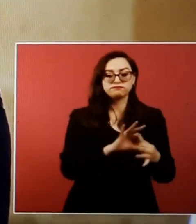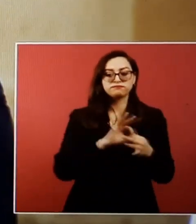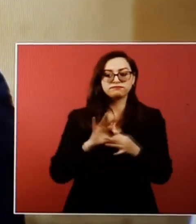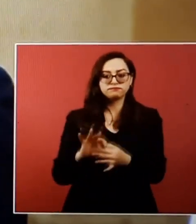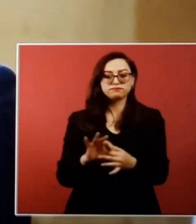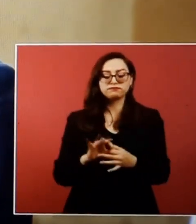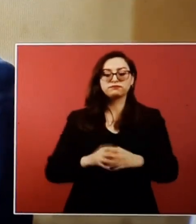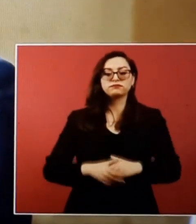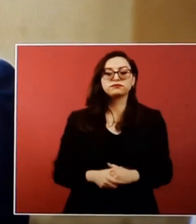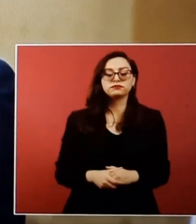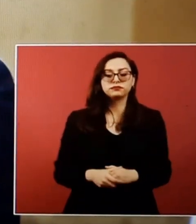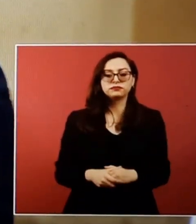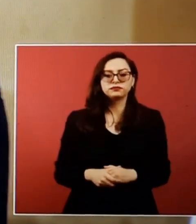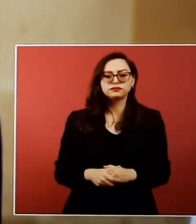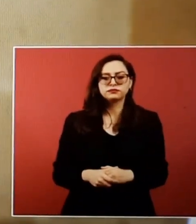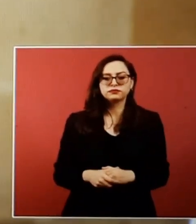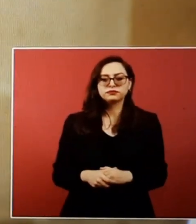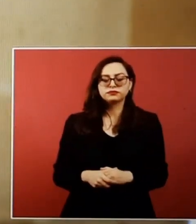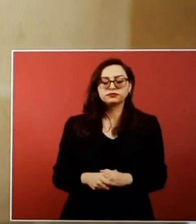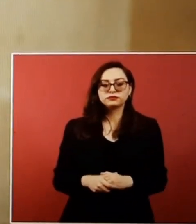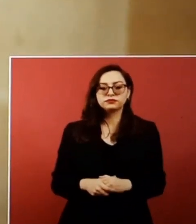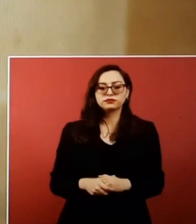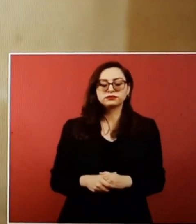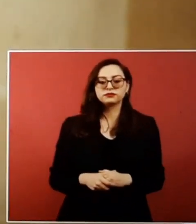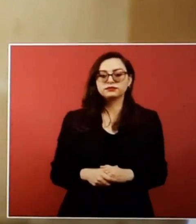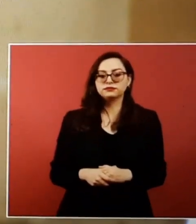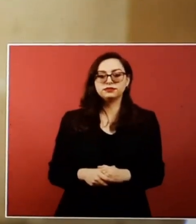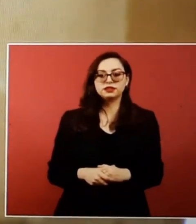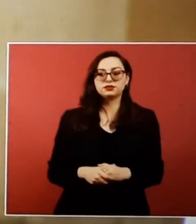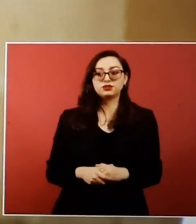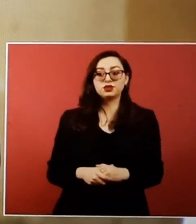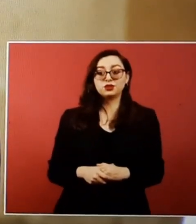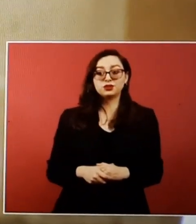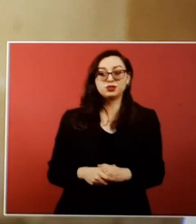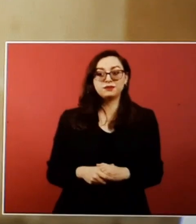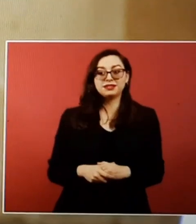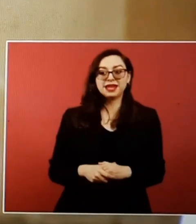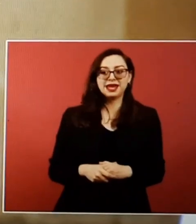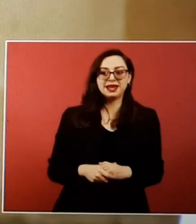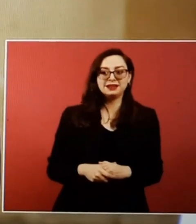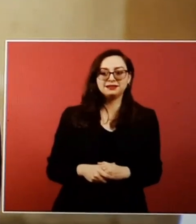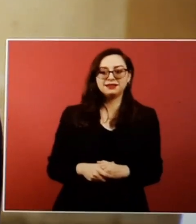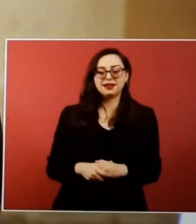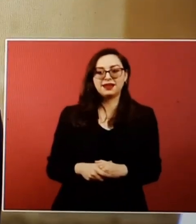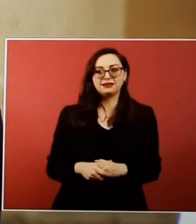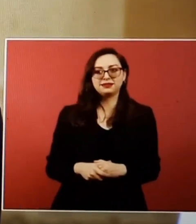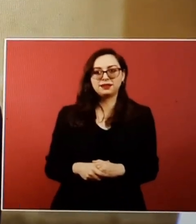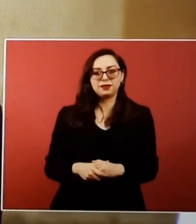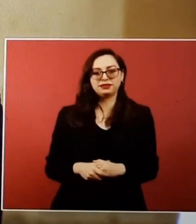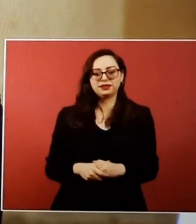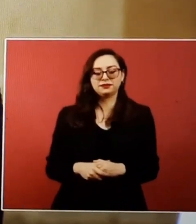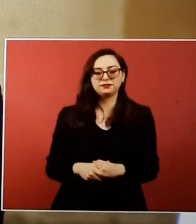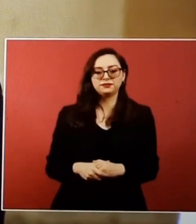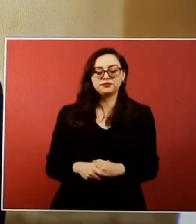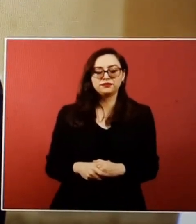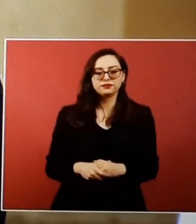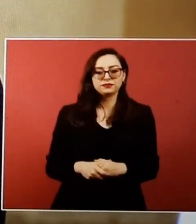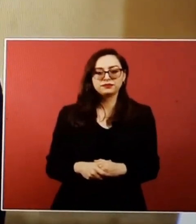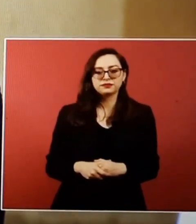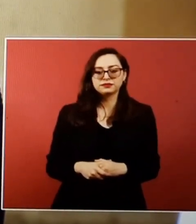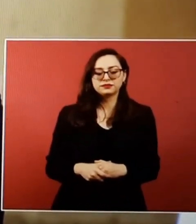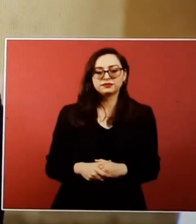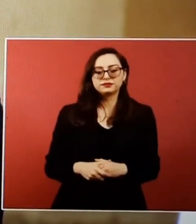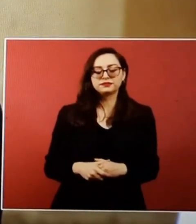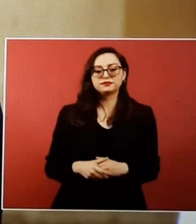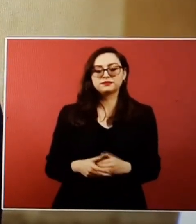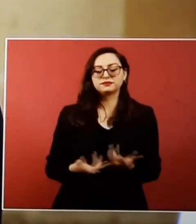because of NAFTA. This trade agreement helped our economies grow and created millions